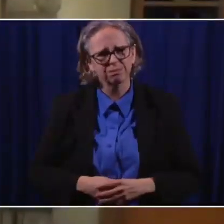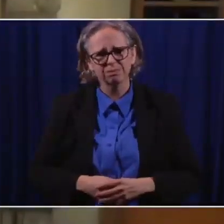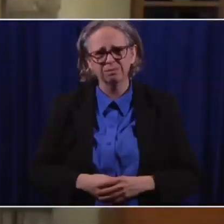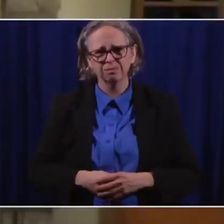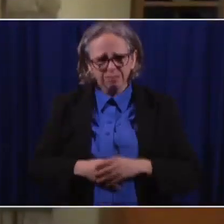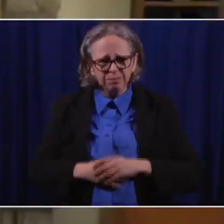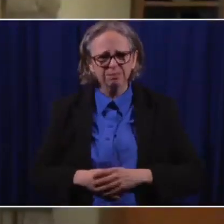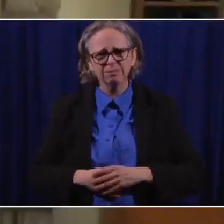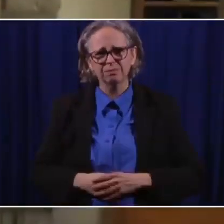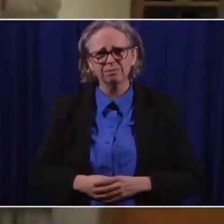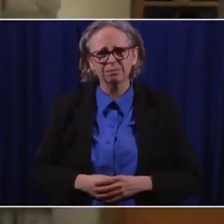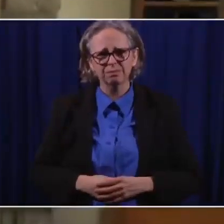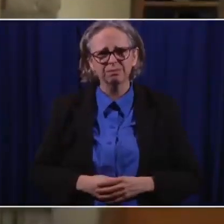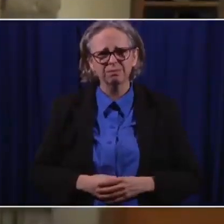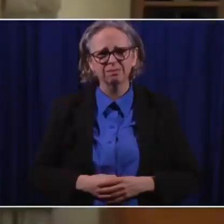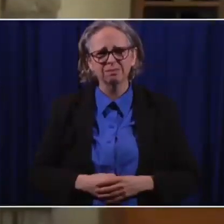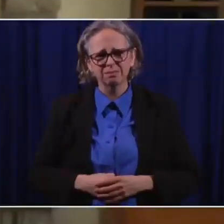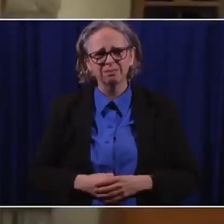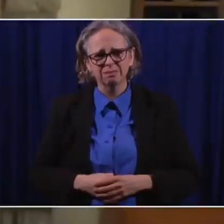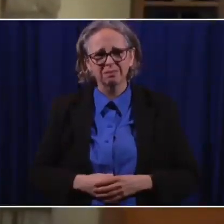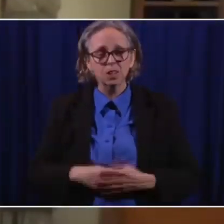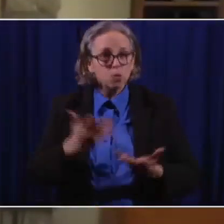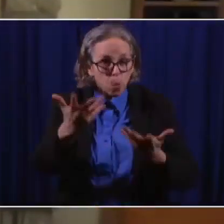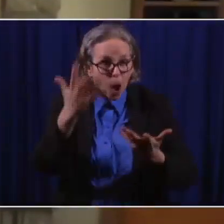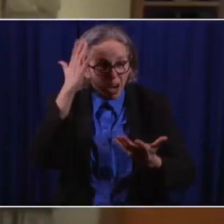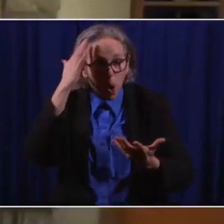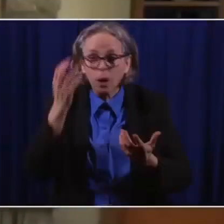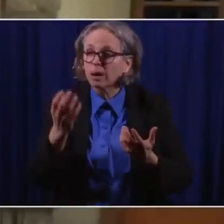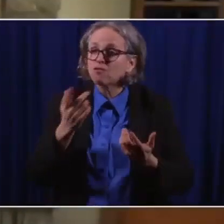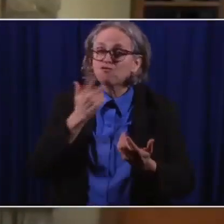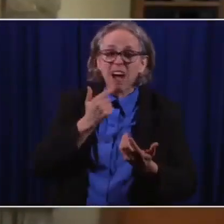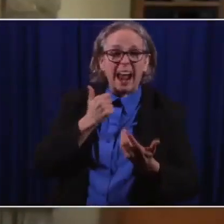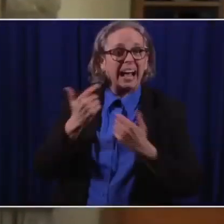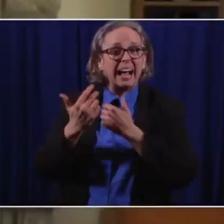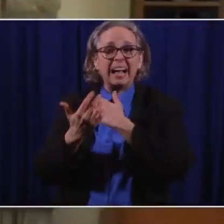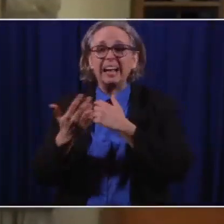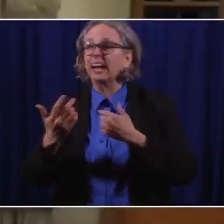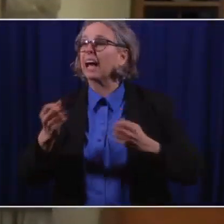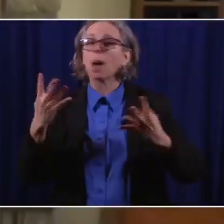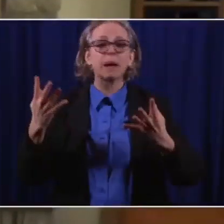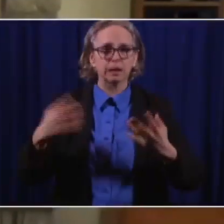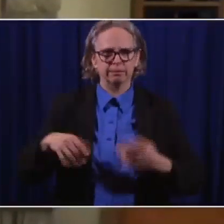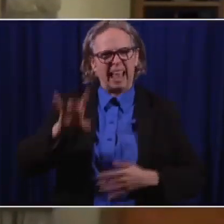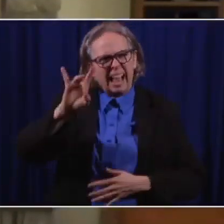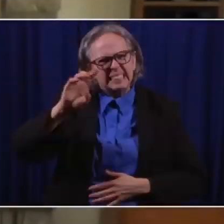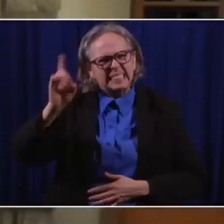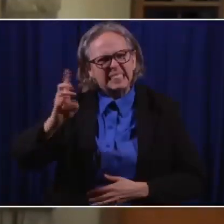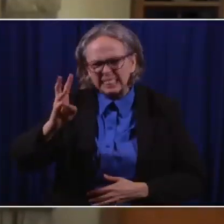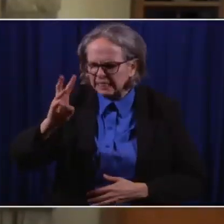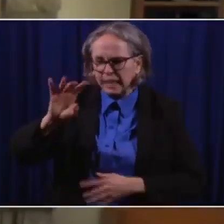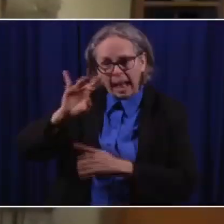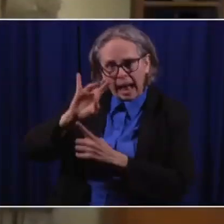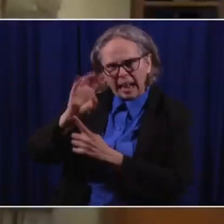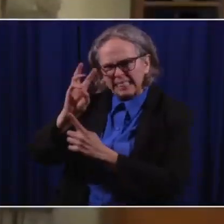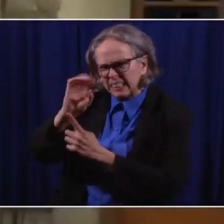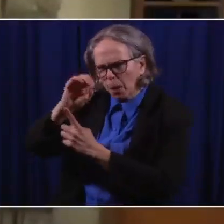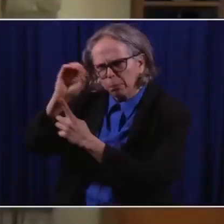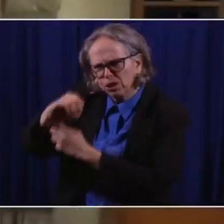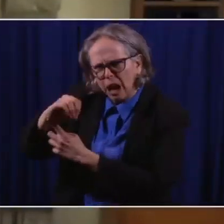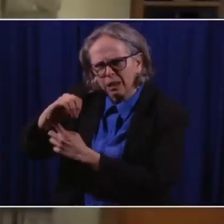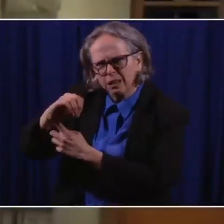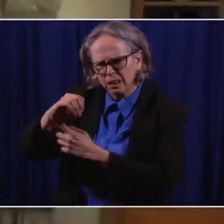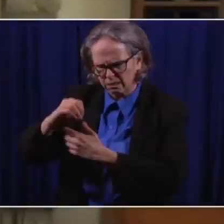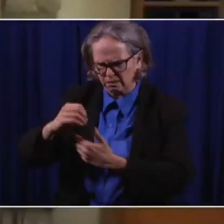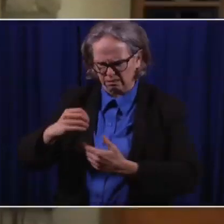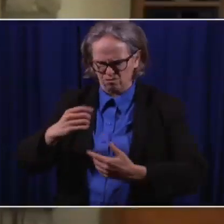We're now at 86% of Ohioans, of our fellow citizens, who are living in red counties. 86